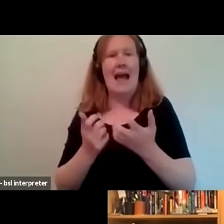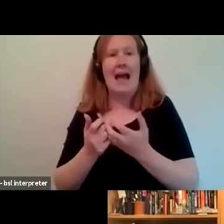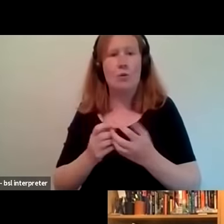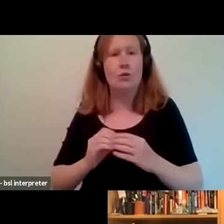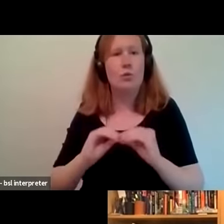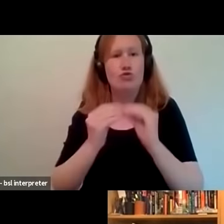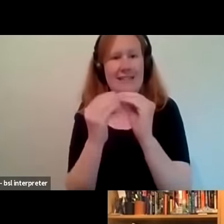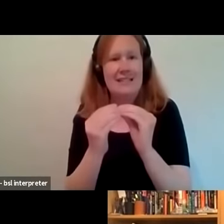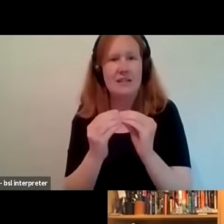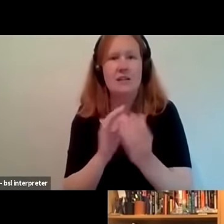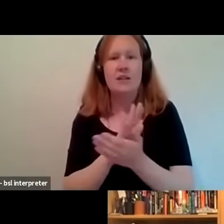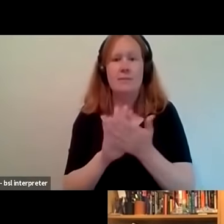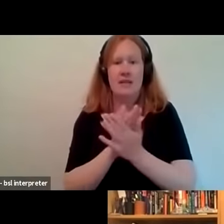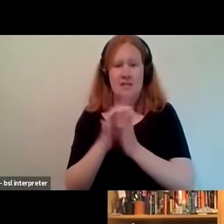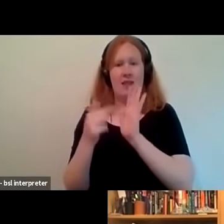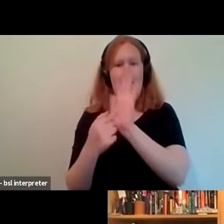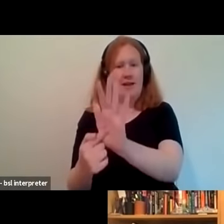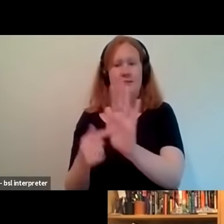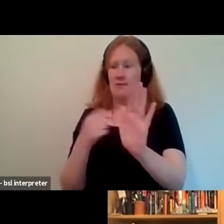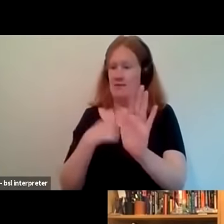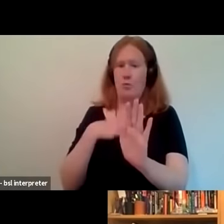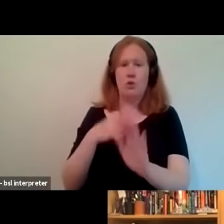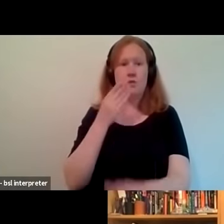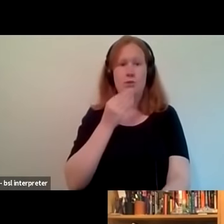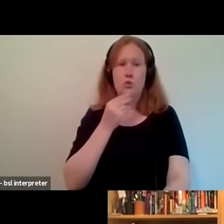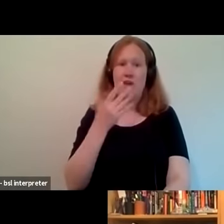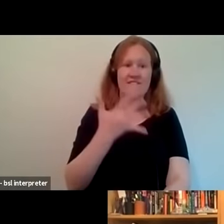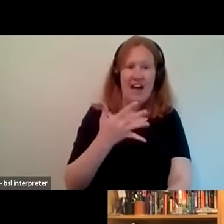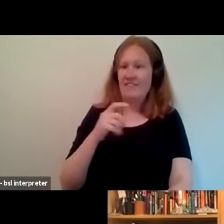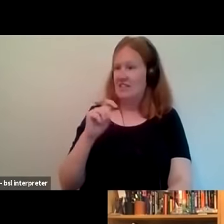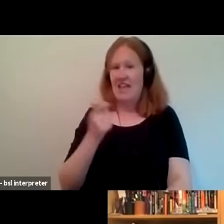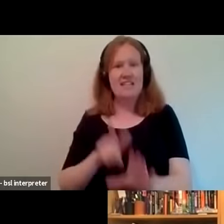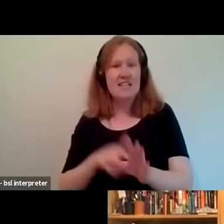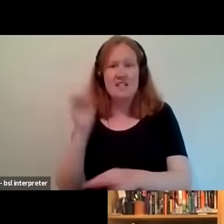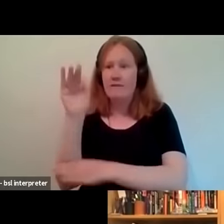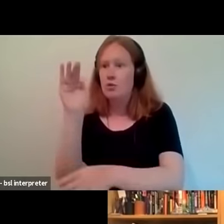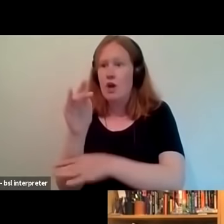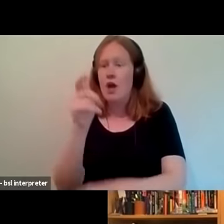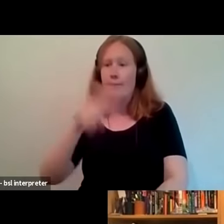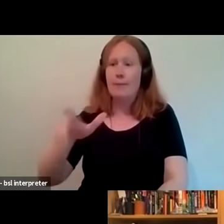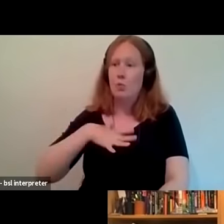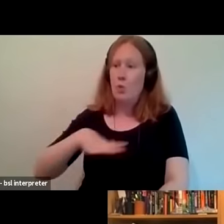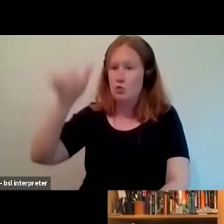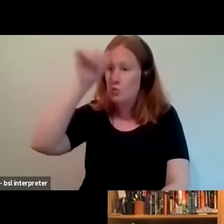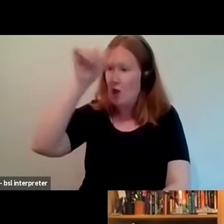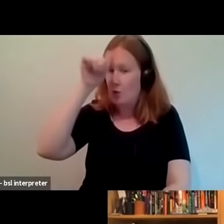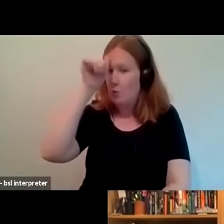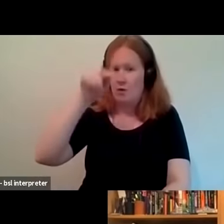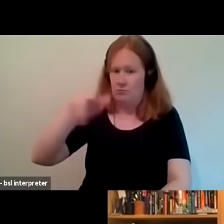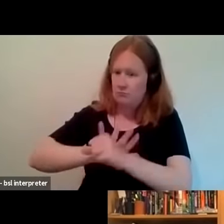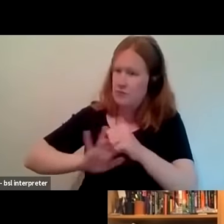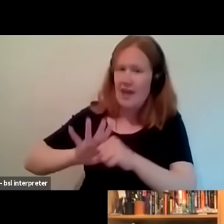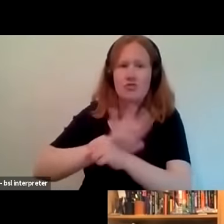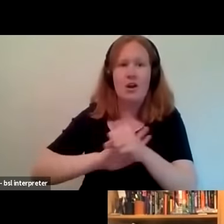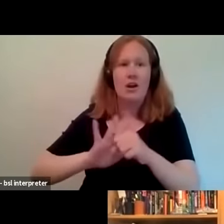is i want this to be used as i said in two five ten years where people want to know about the history